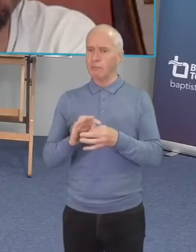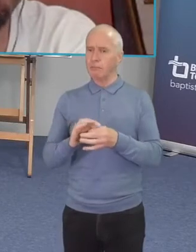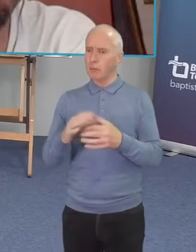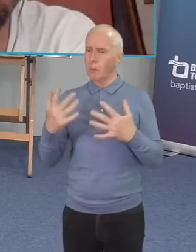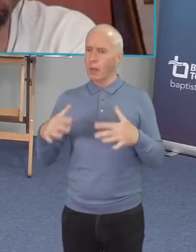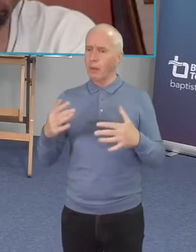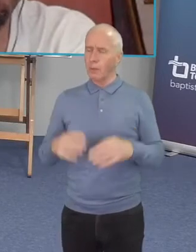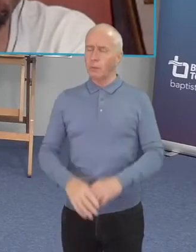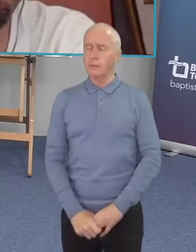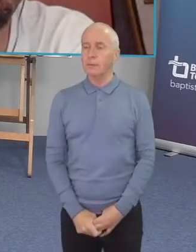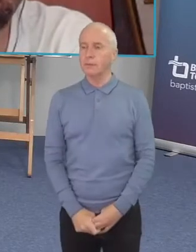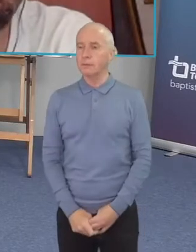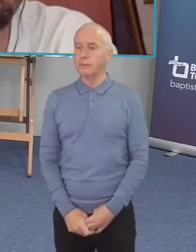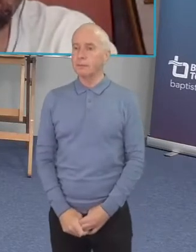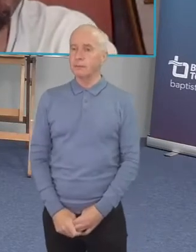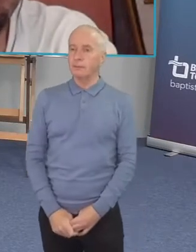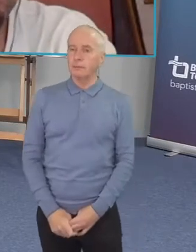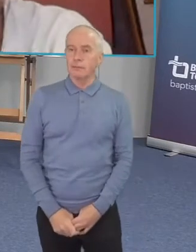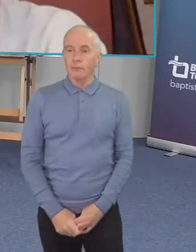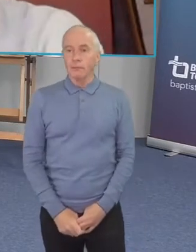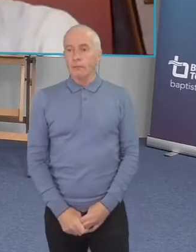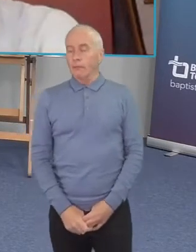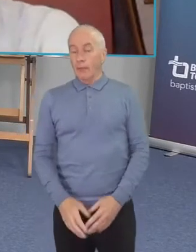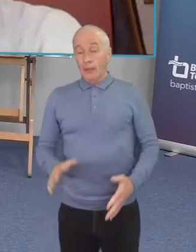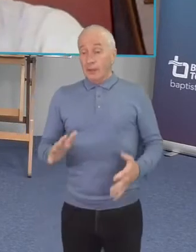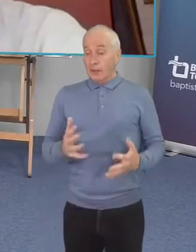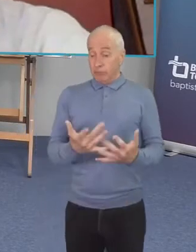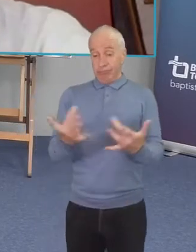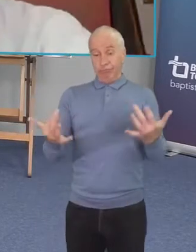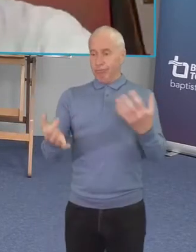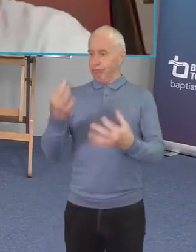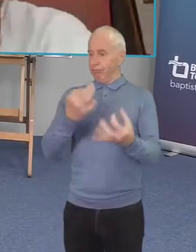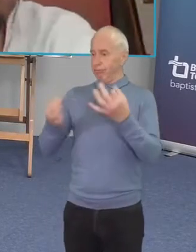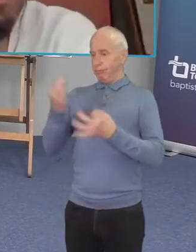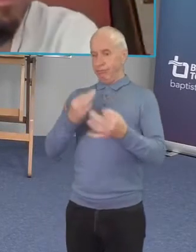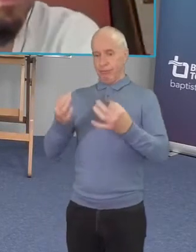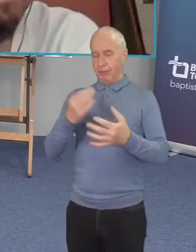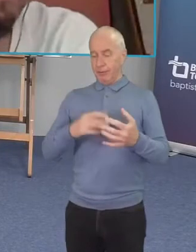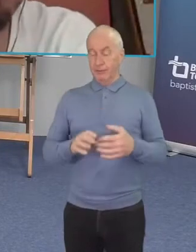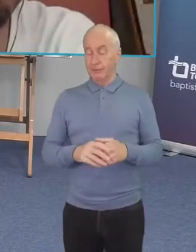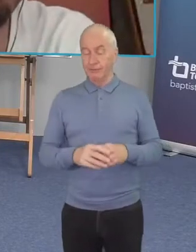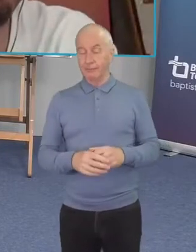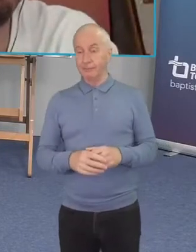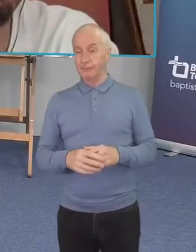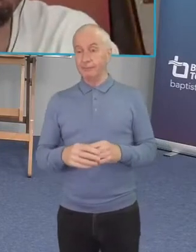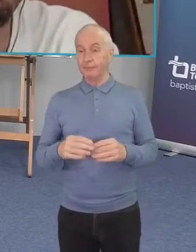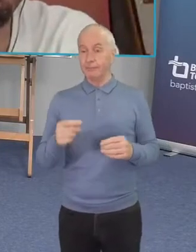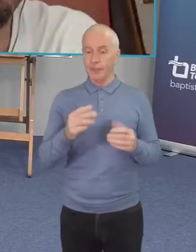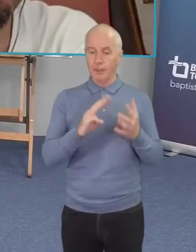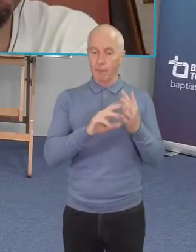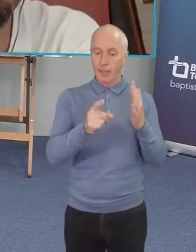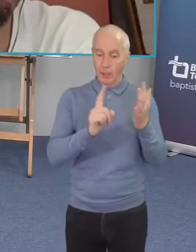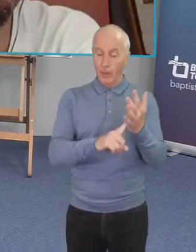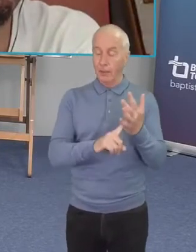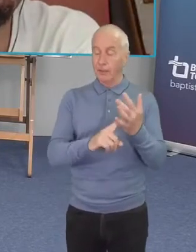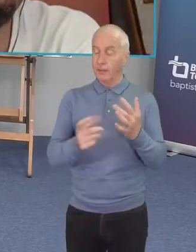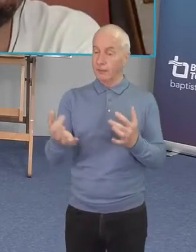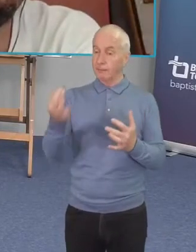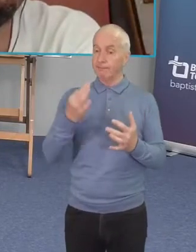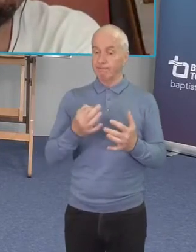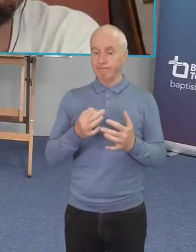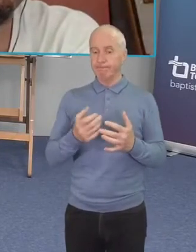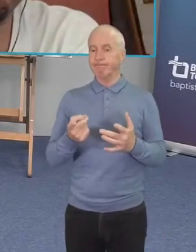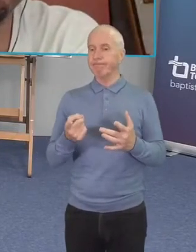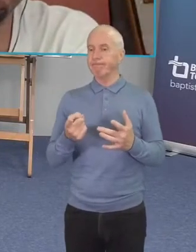fantastic all right shane these are coming in thick and fast here i've got one from michael the